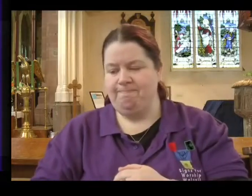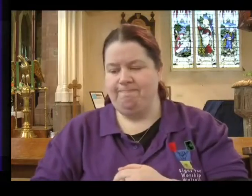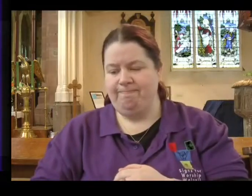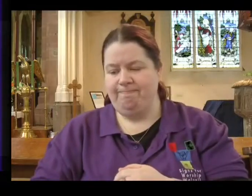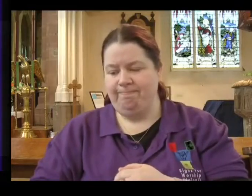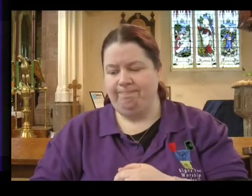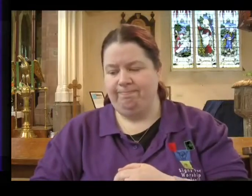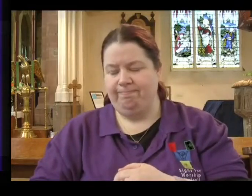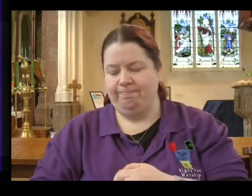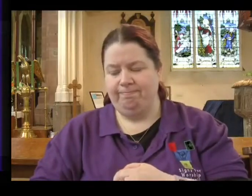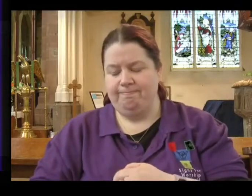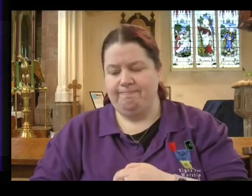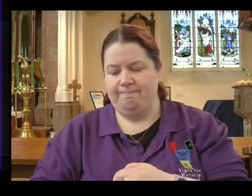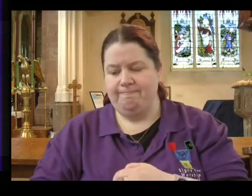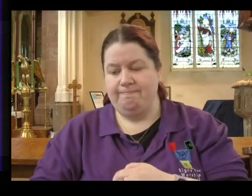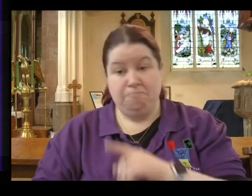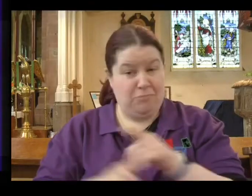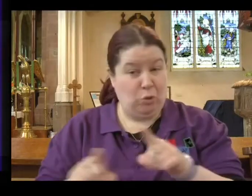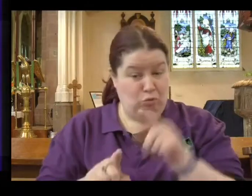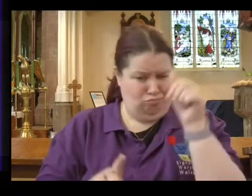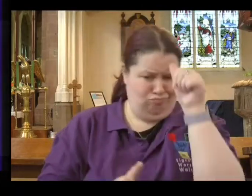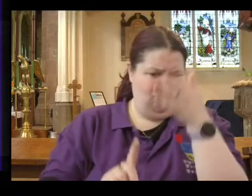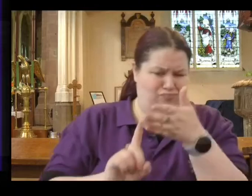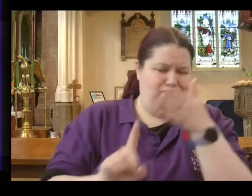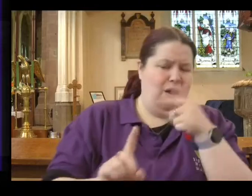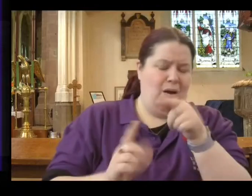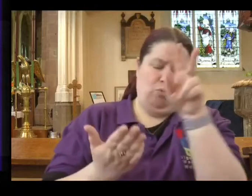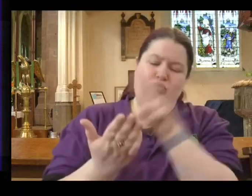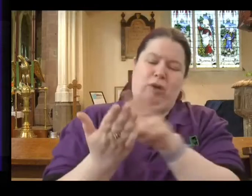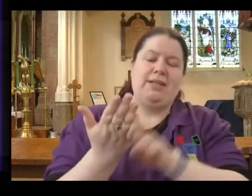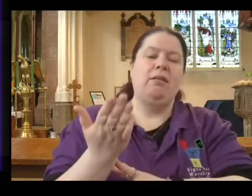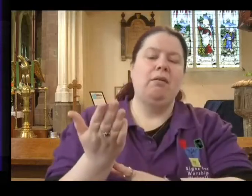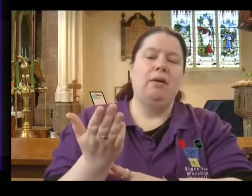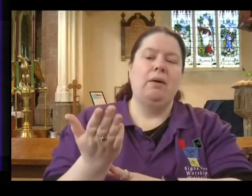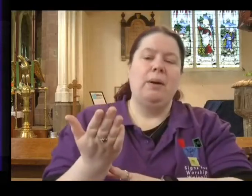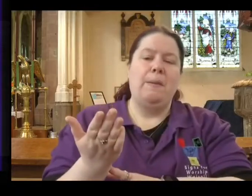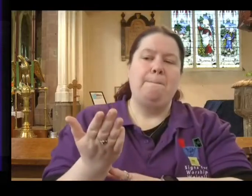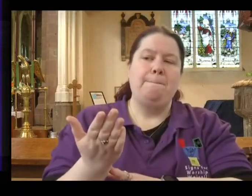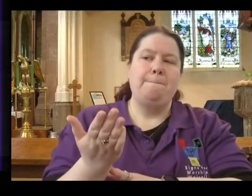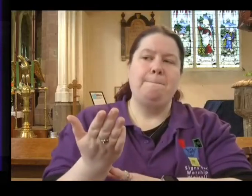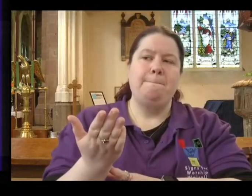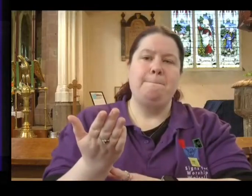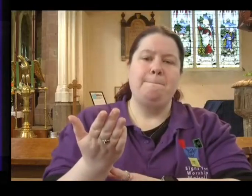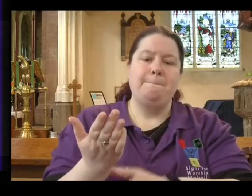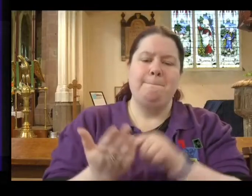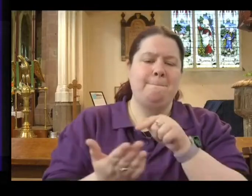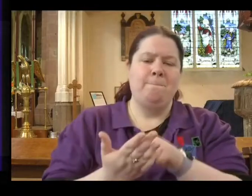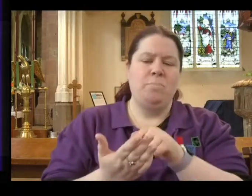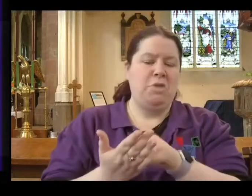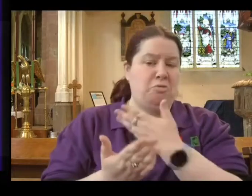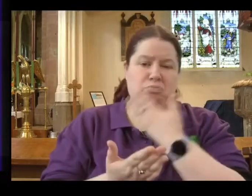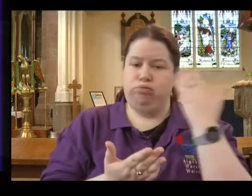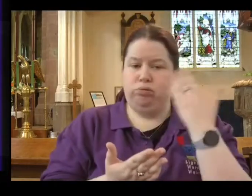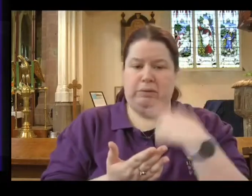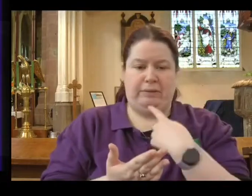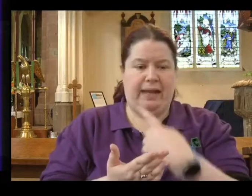that. I don't know if you noticed when we read this passage, or when we heard the passage being read by Sarah, there is no mention